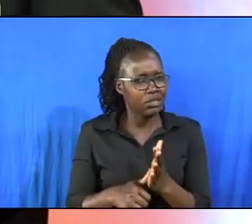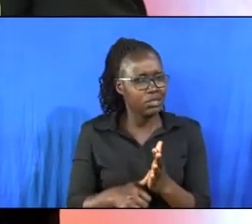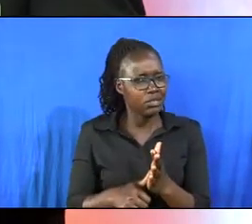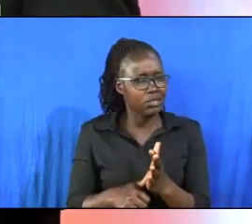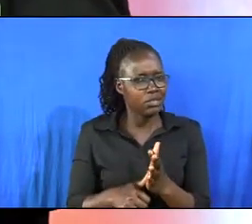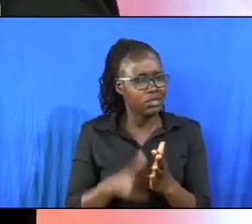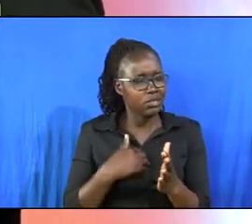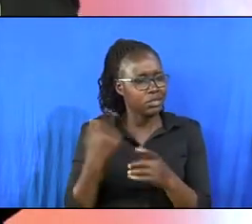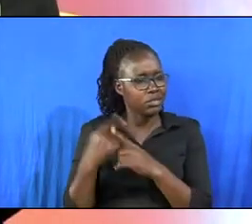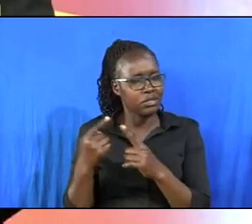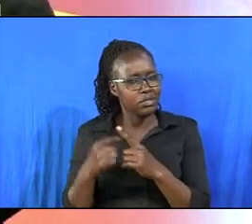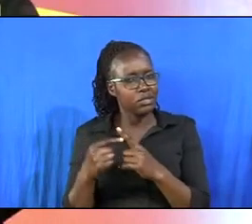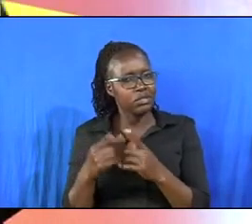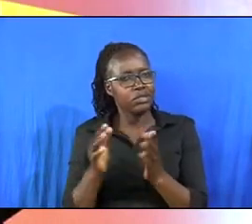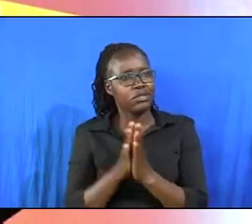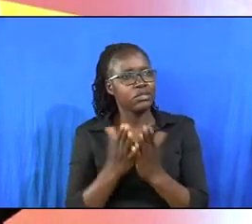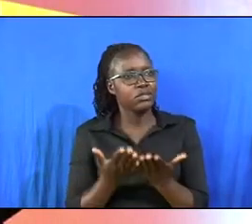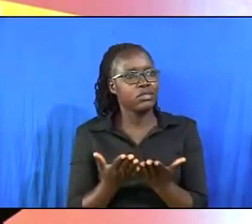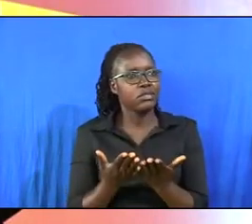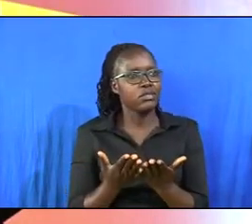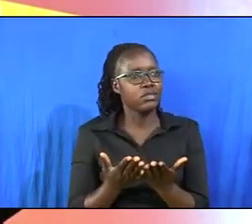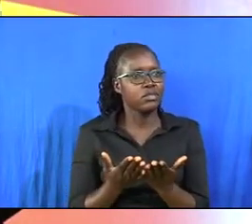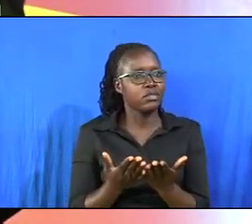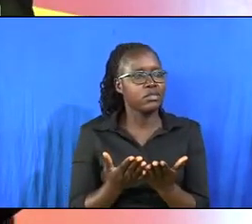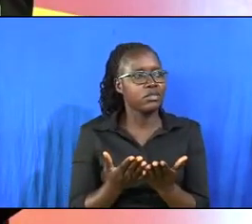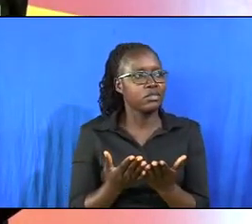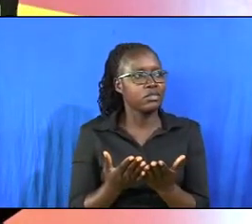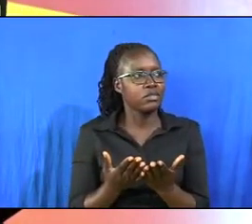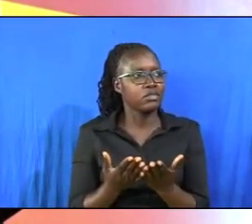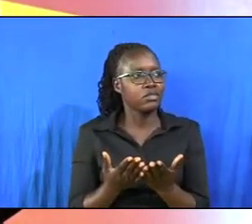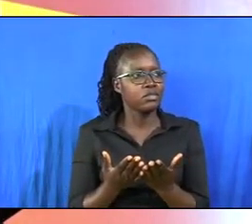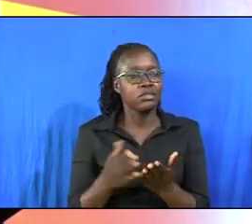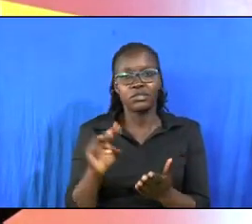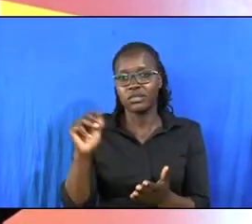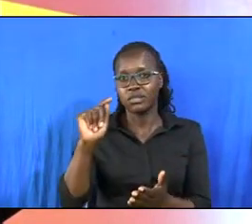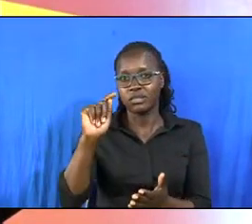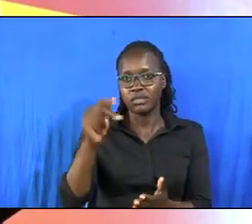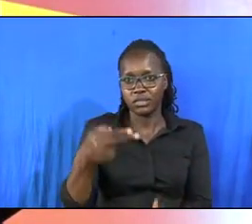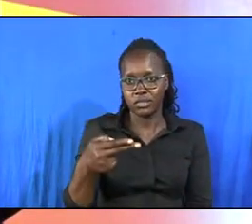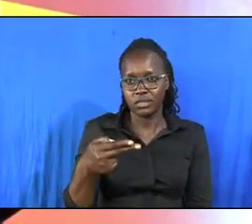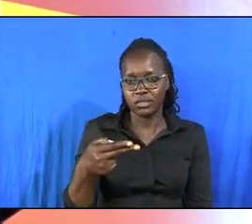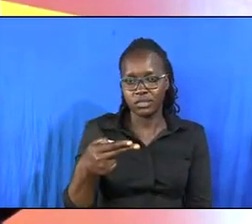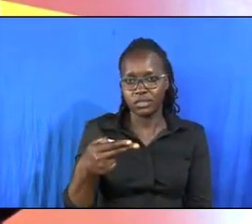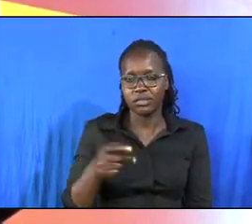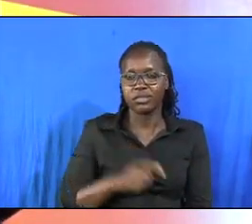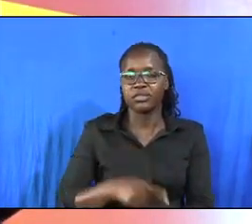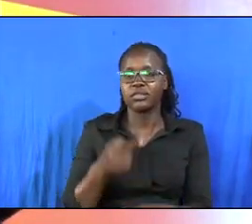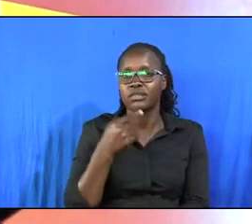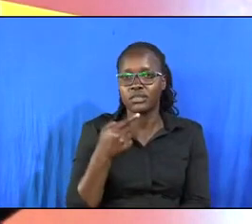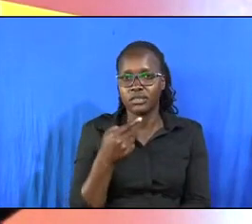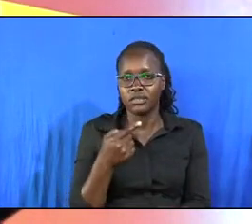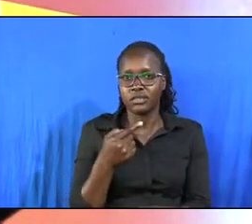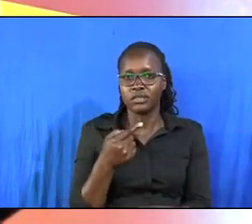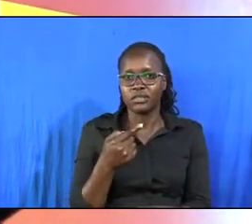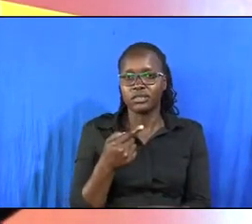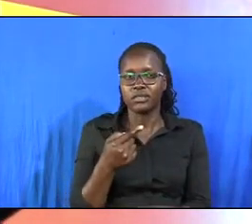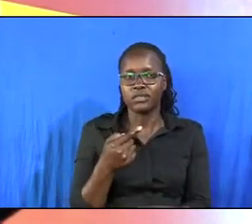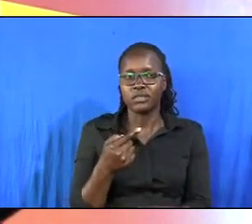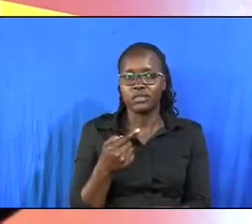we are going through when he said in the book of Matthew, when he said in Matthew,